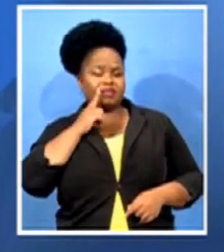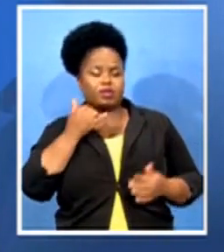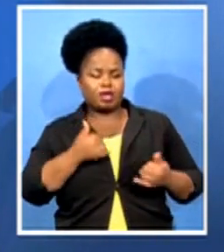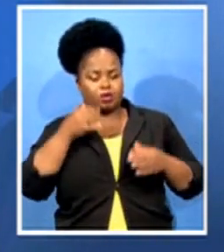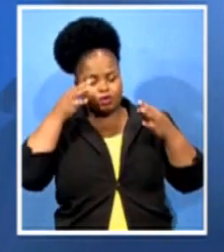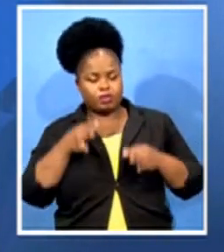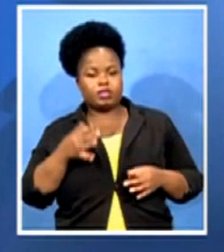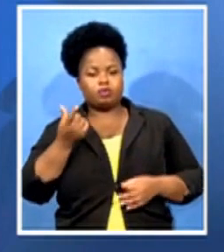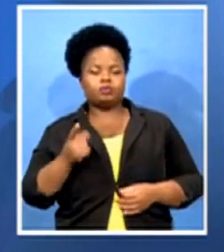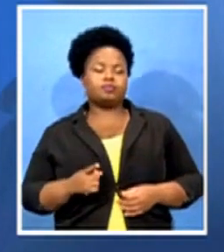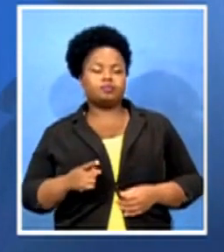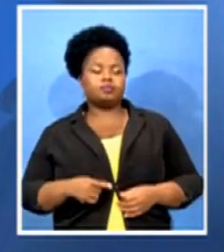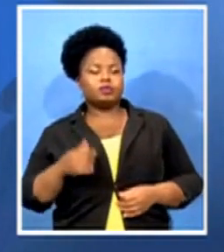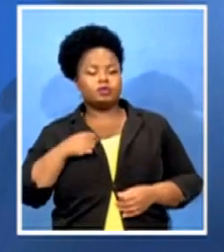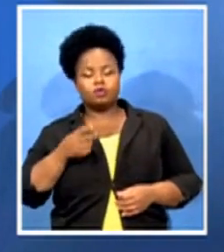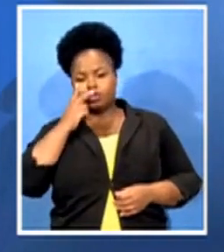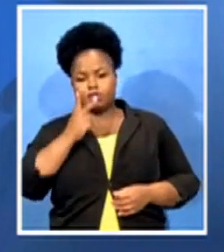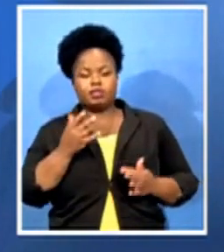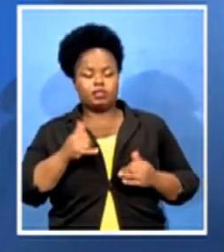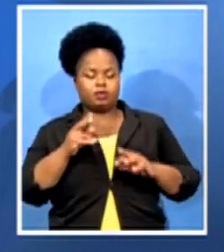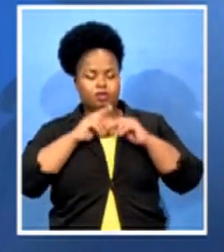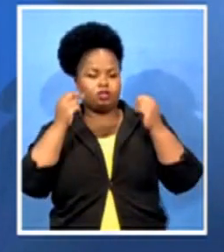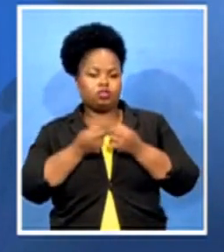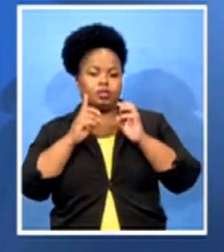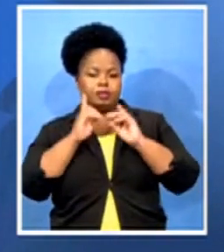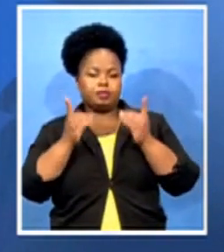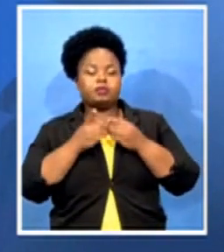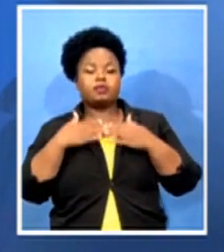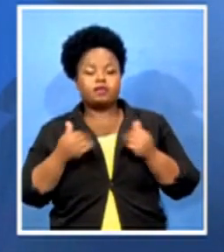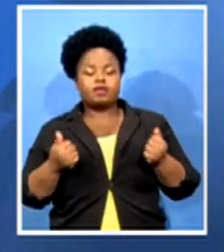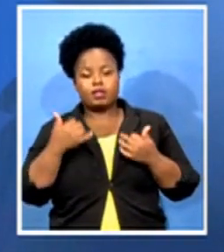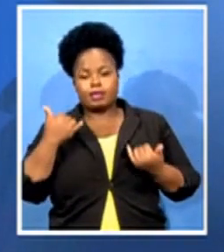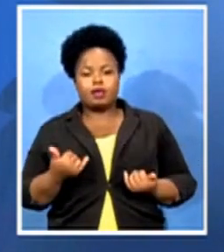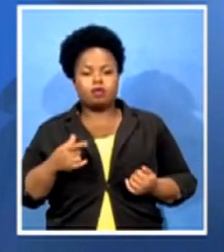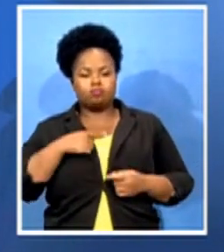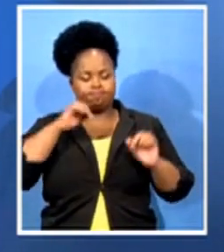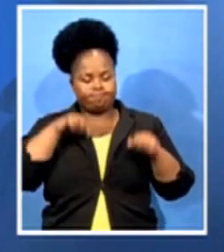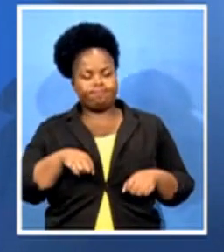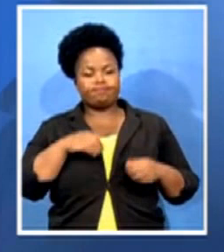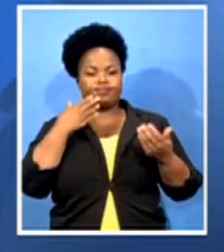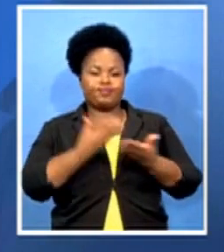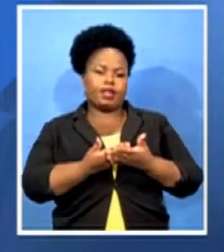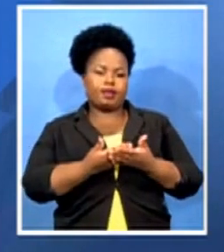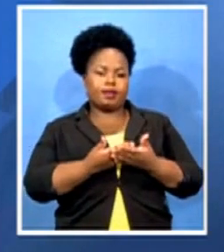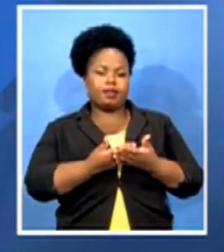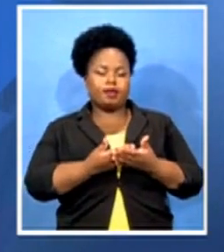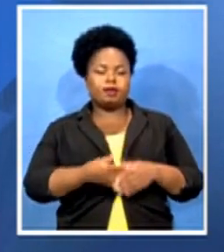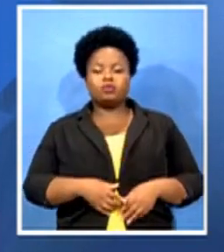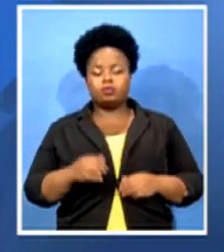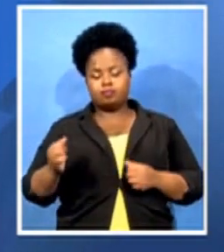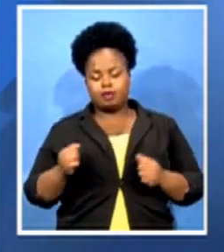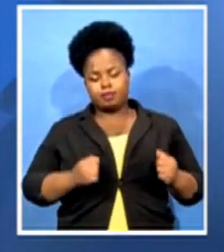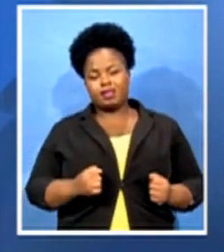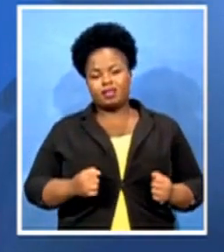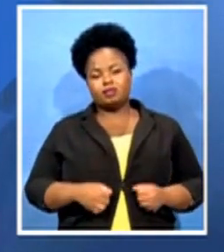National Department of Health has pronounced, you are allowed, we will remain with our only screening, which we have